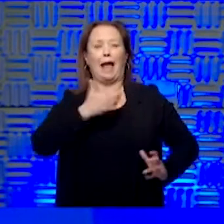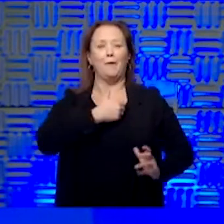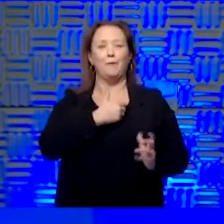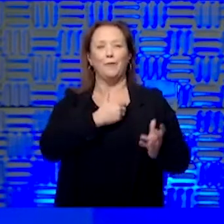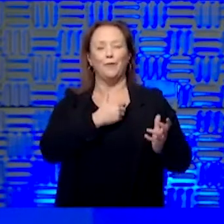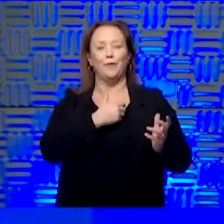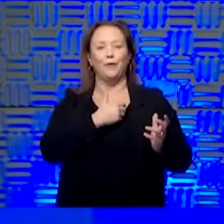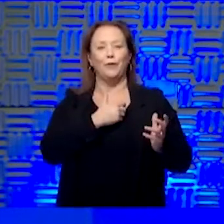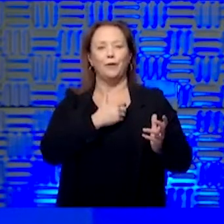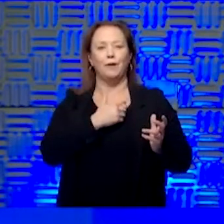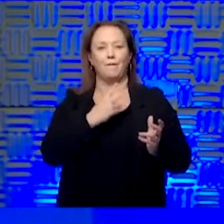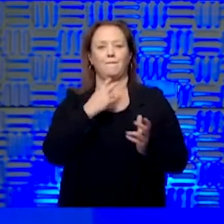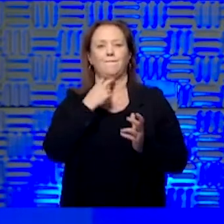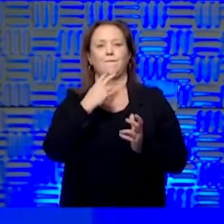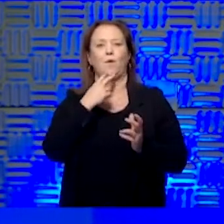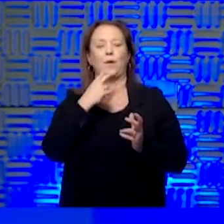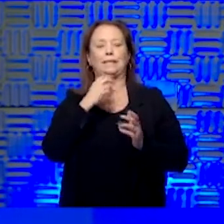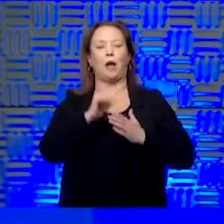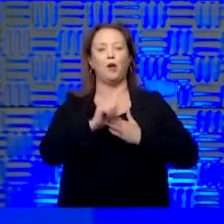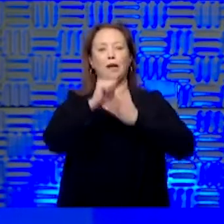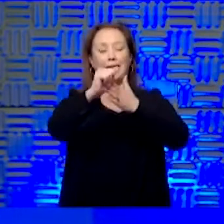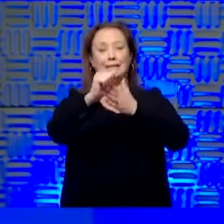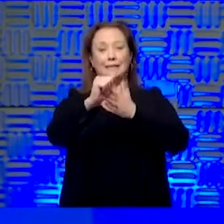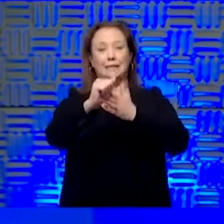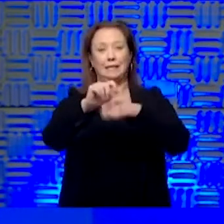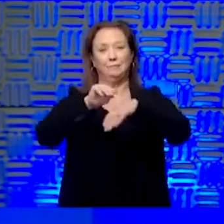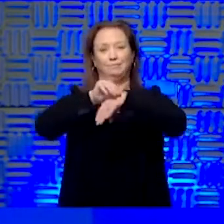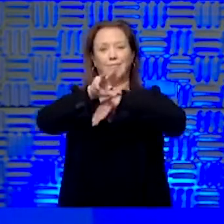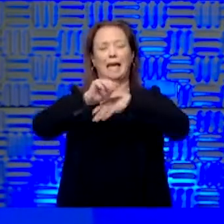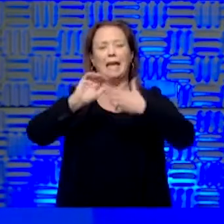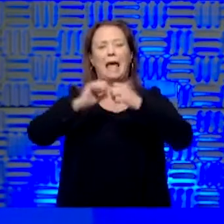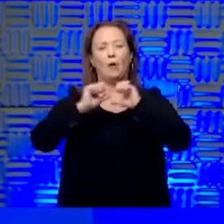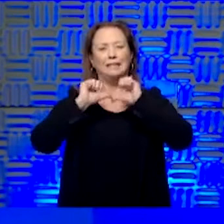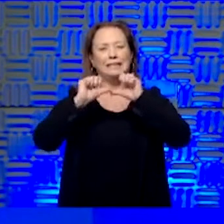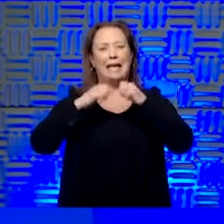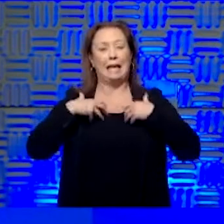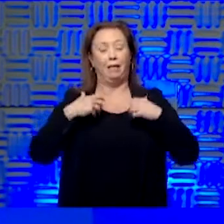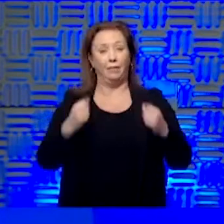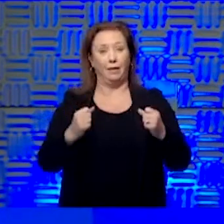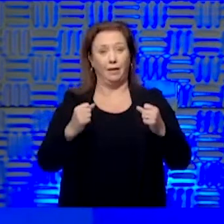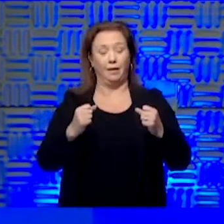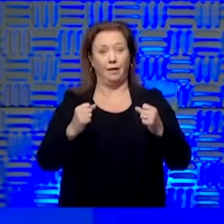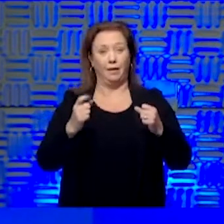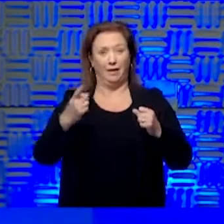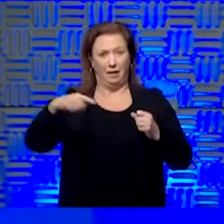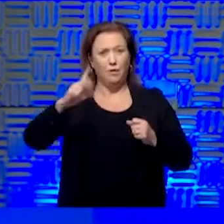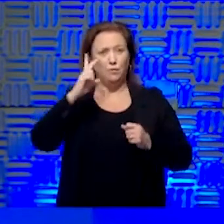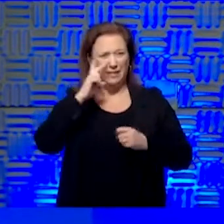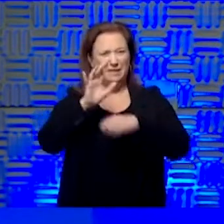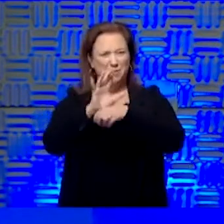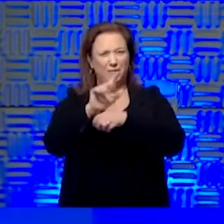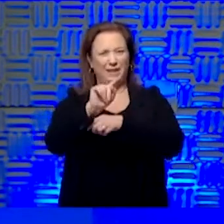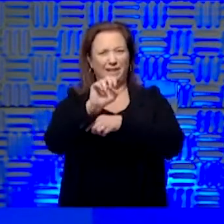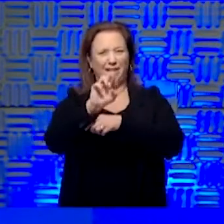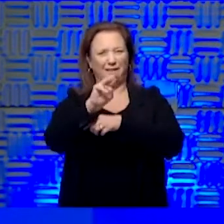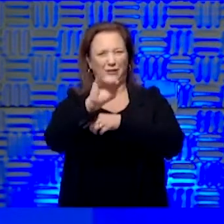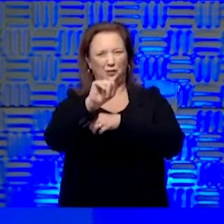voice and our guidance on what to do and how to stay healthy. Well, if everybody's ever seen the Terminator,